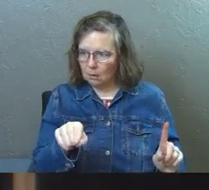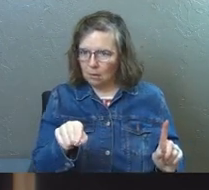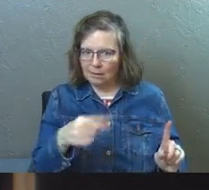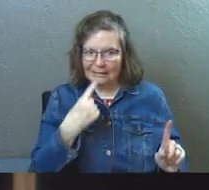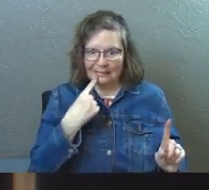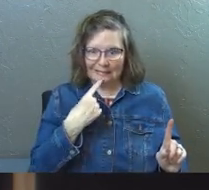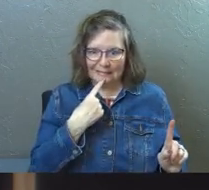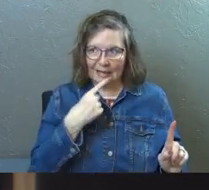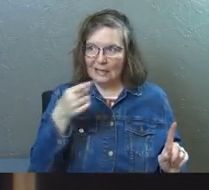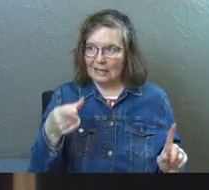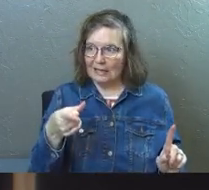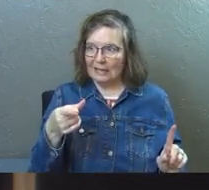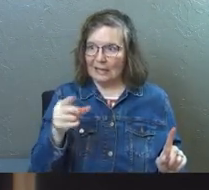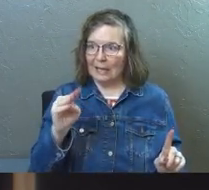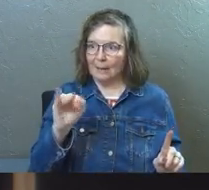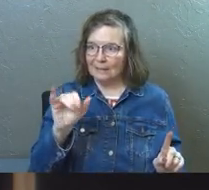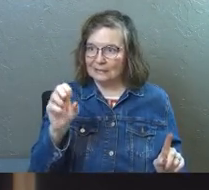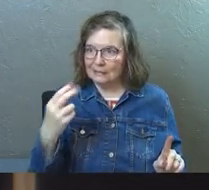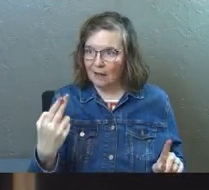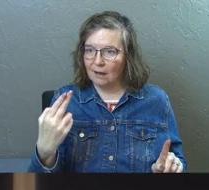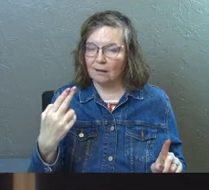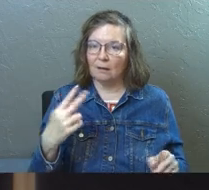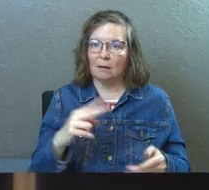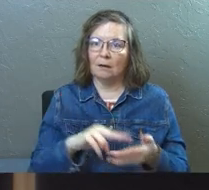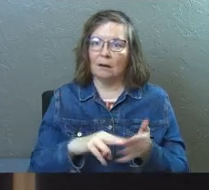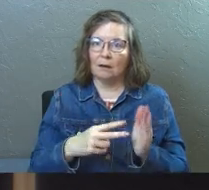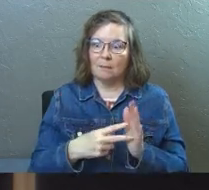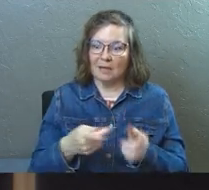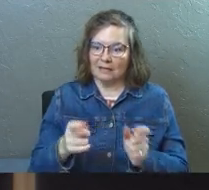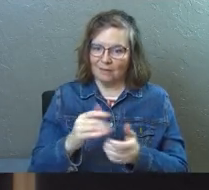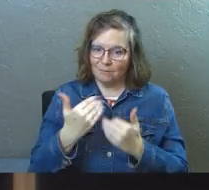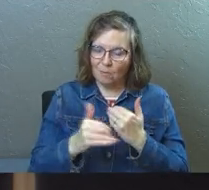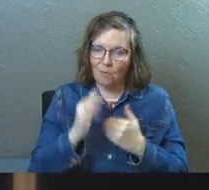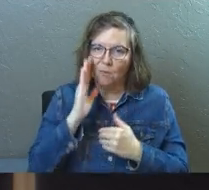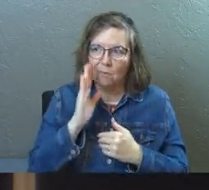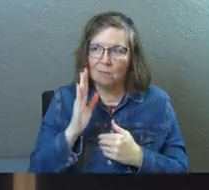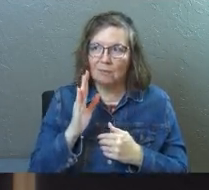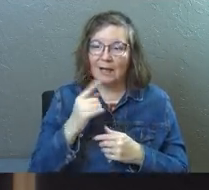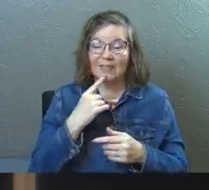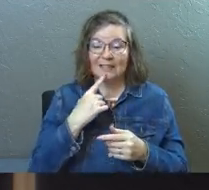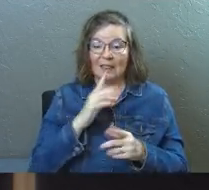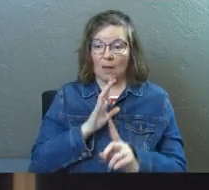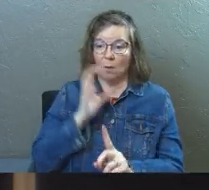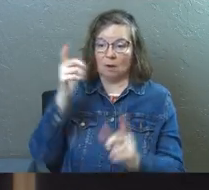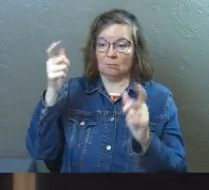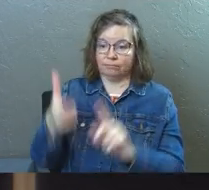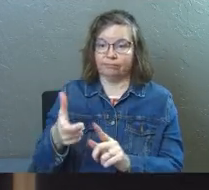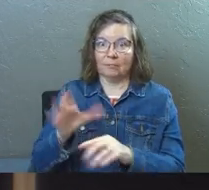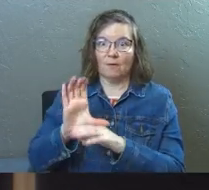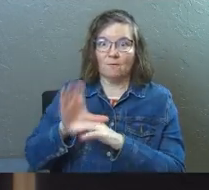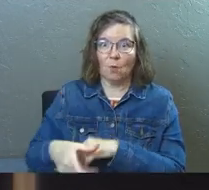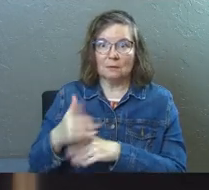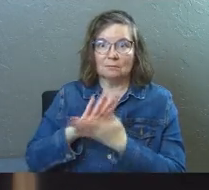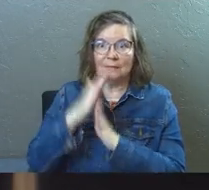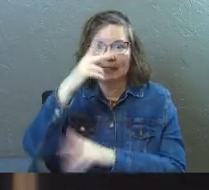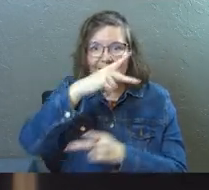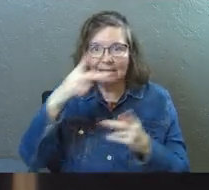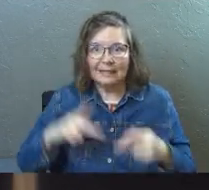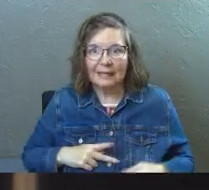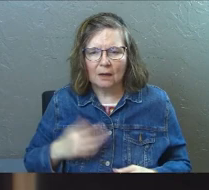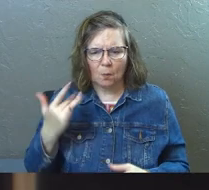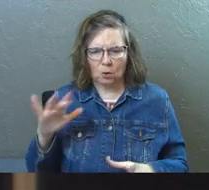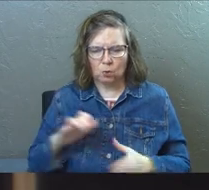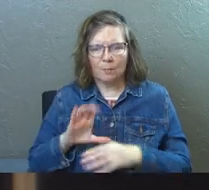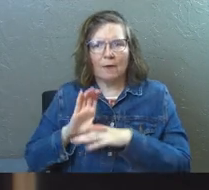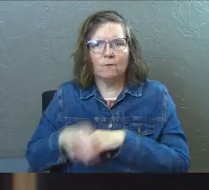saying he's the Messiah. And the scripture says they hit, they go to make him king by force. And why would